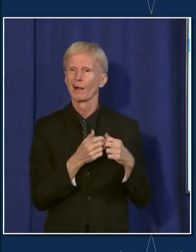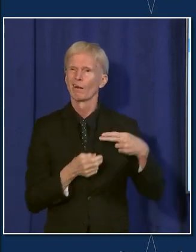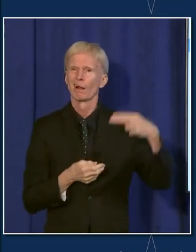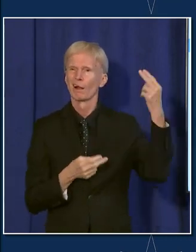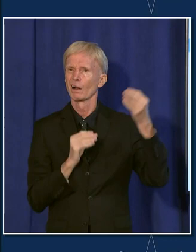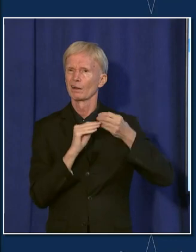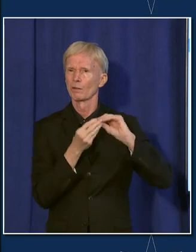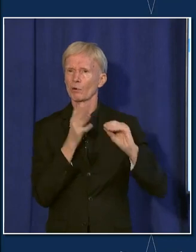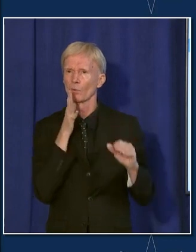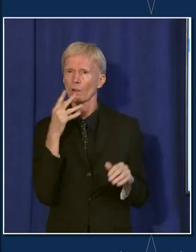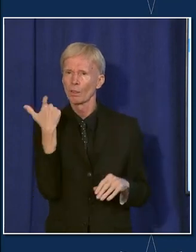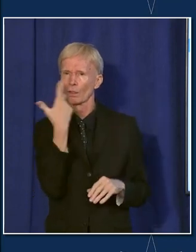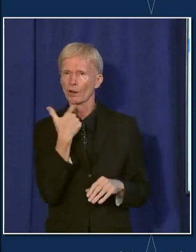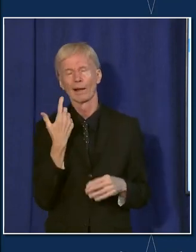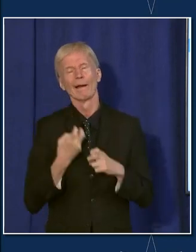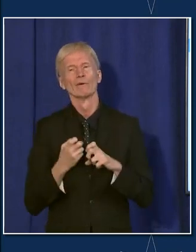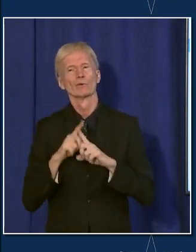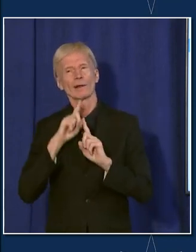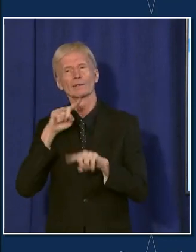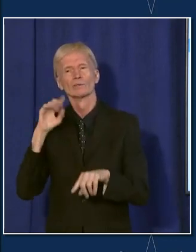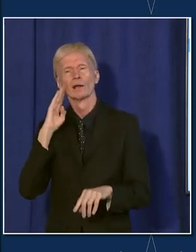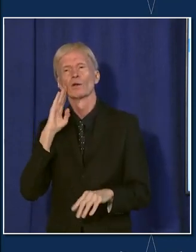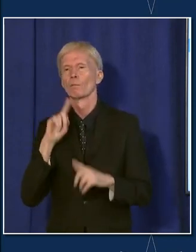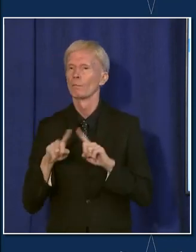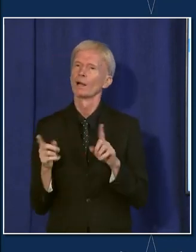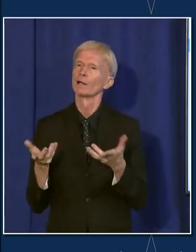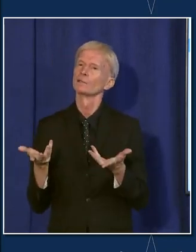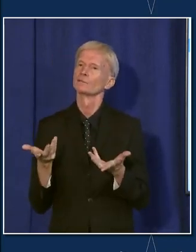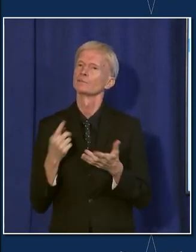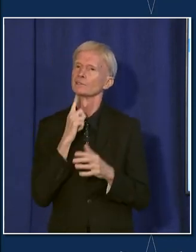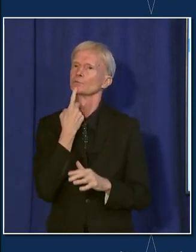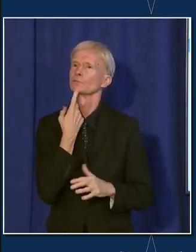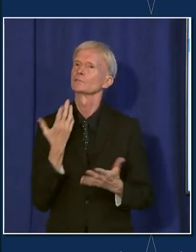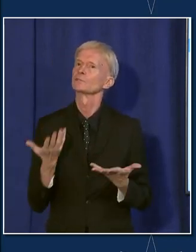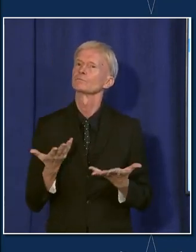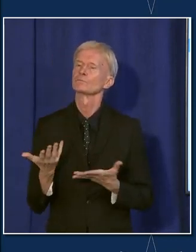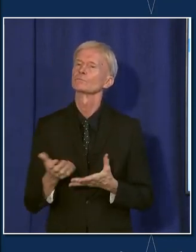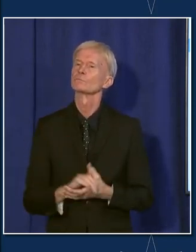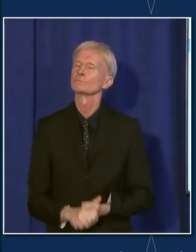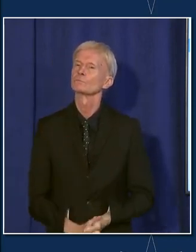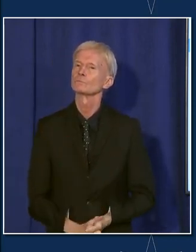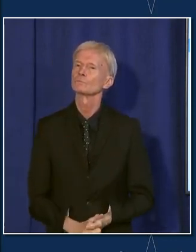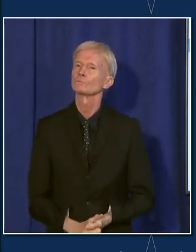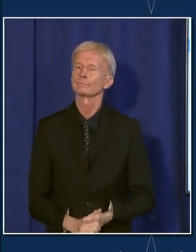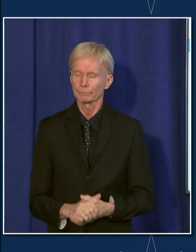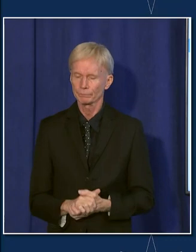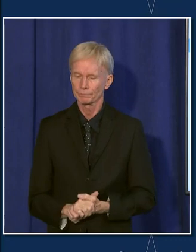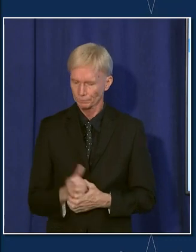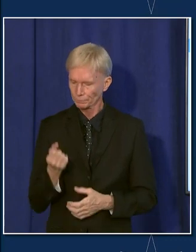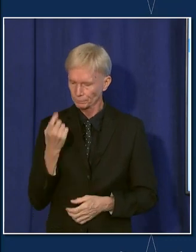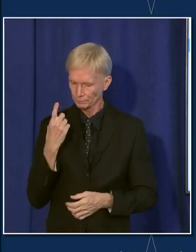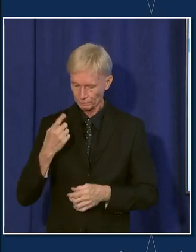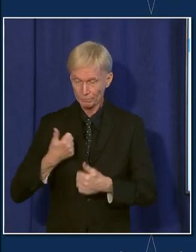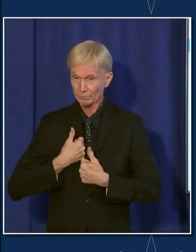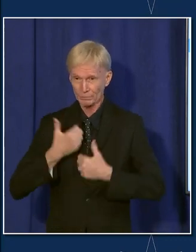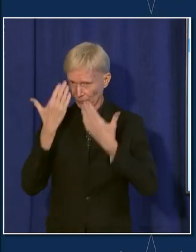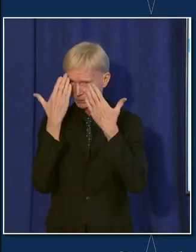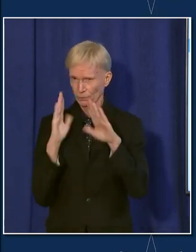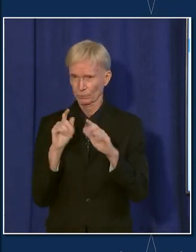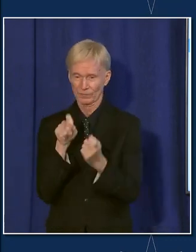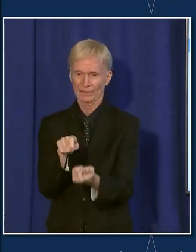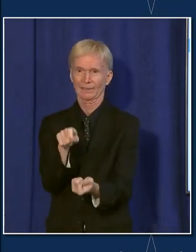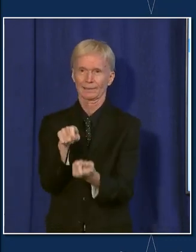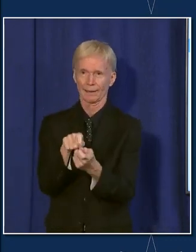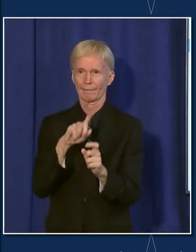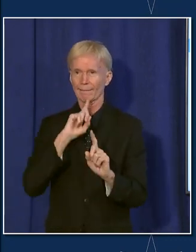the peak to be? I know it's very hard to answer, but given that we have some experience. Yeah. So what I can say is that, of course, I don't know the exact answer